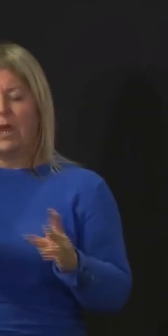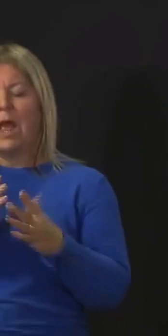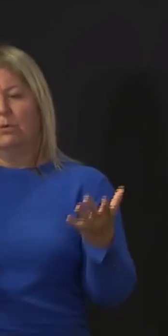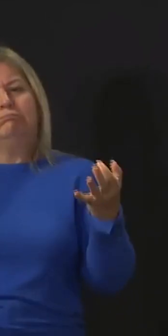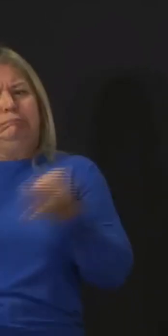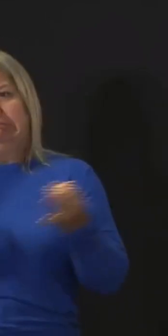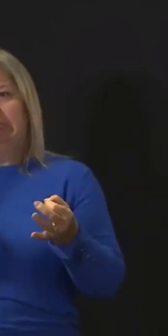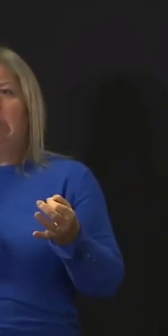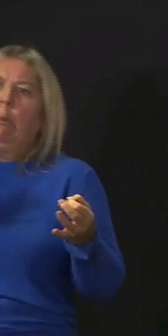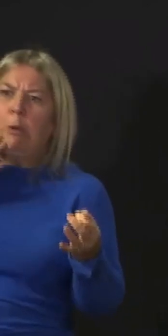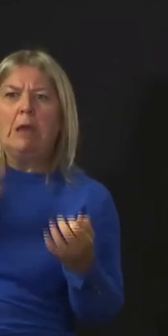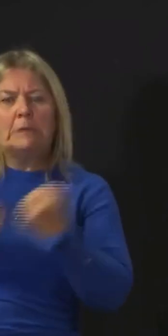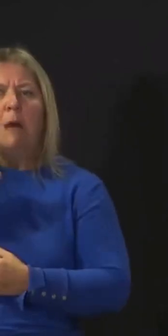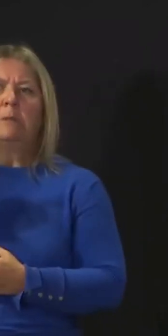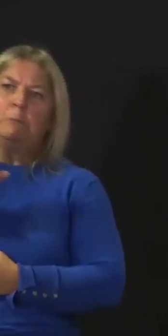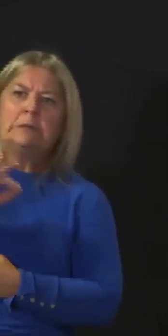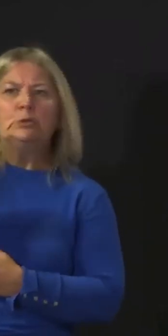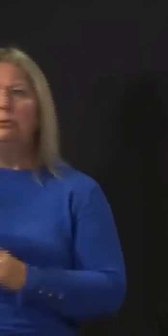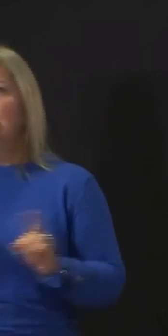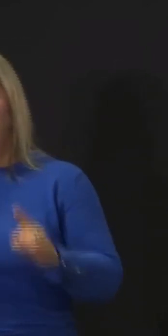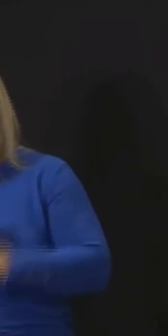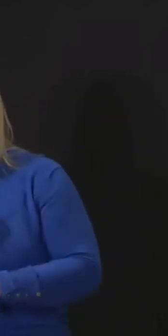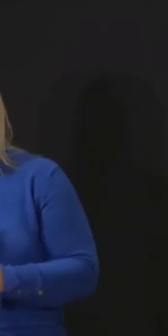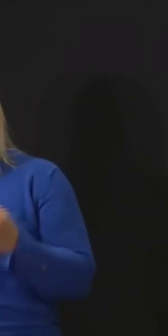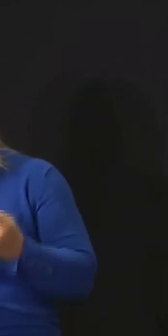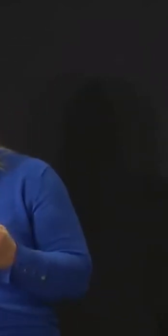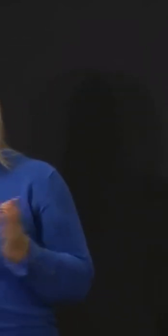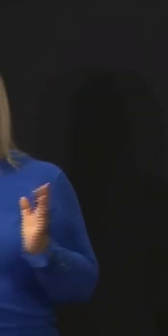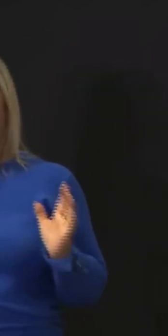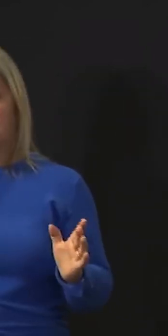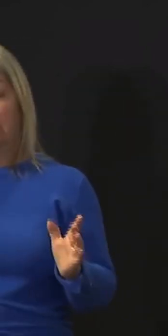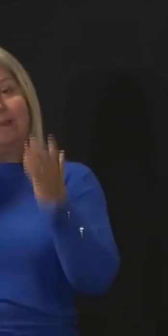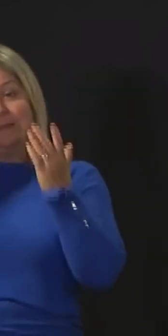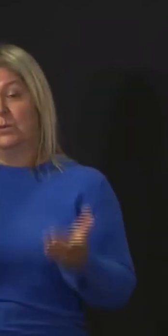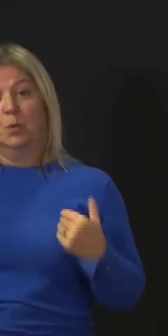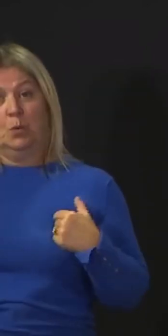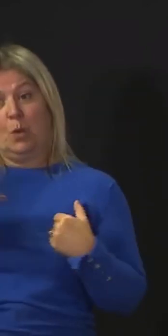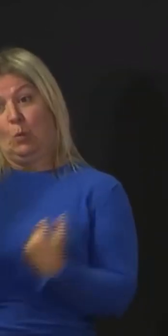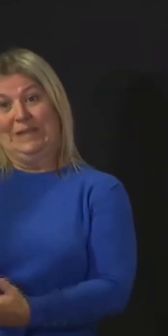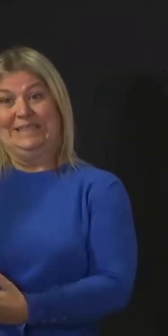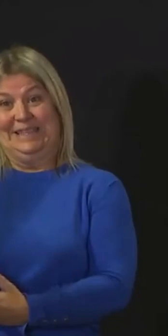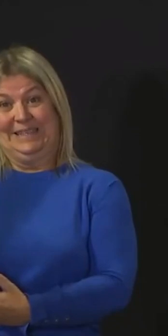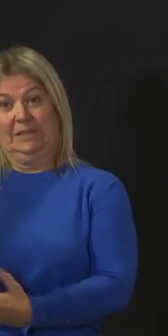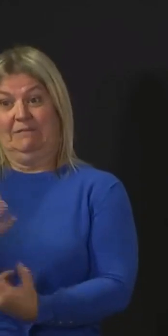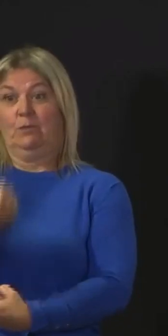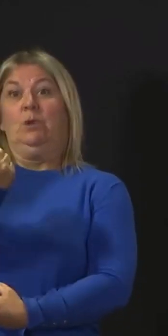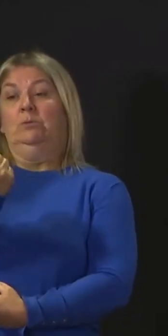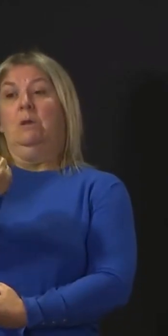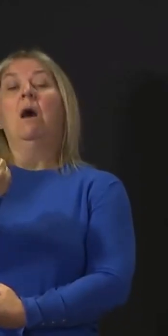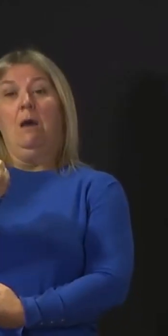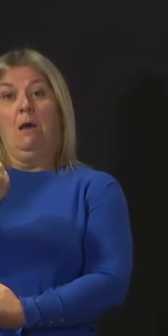the case that, you know, there's something lying underneath this. We didn't know until Wednesday that she had